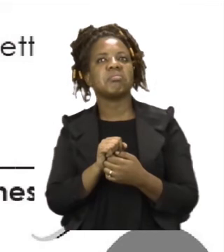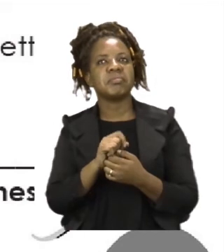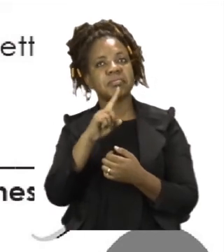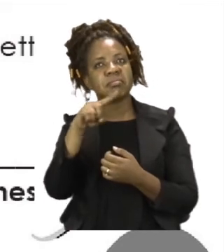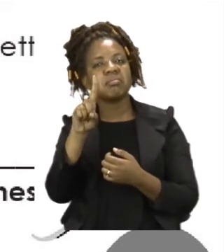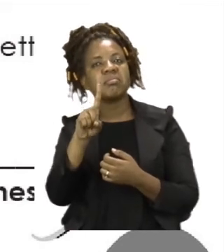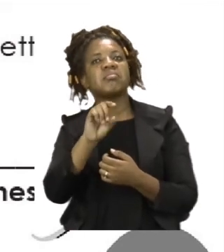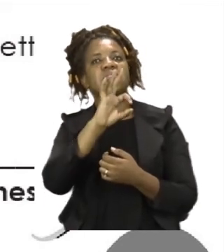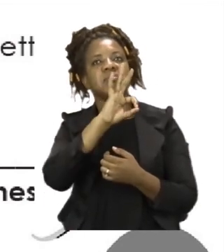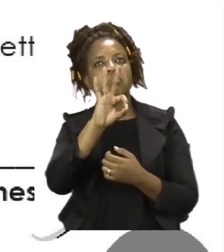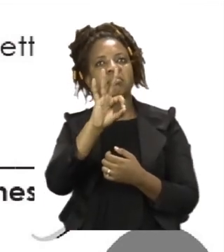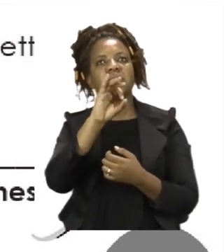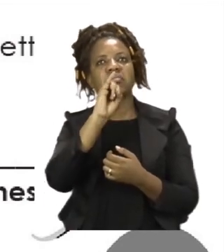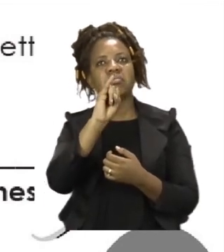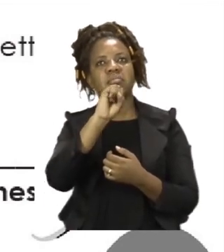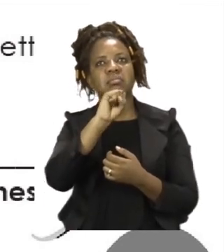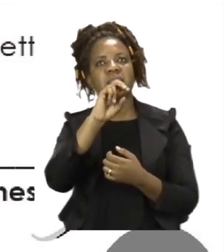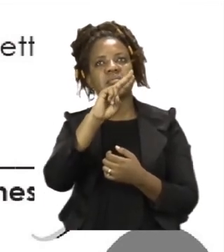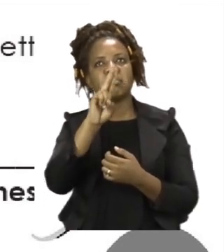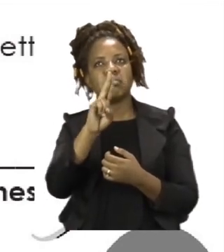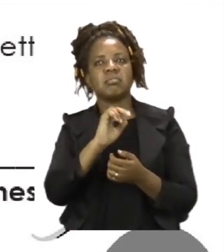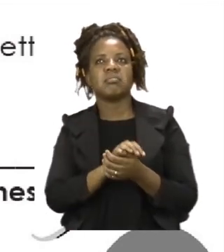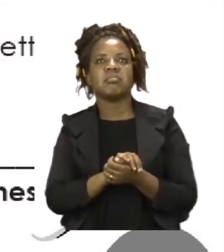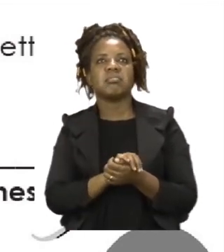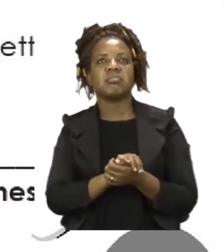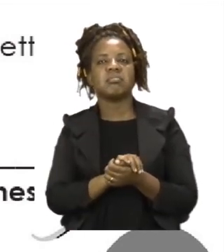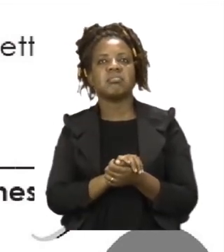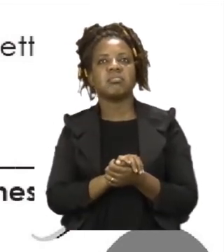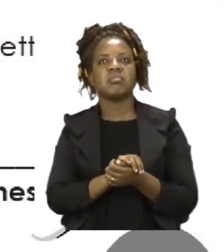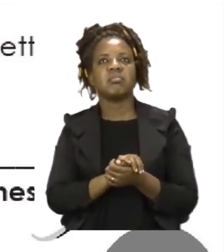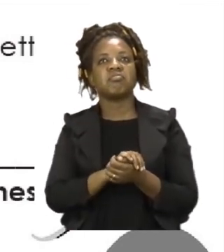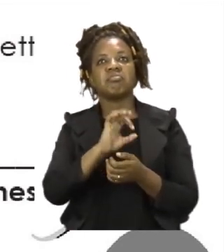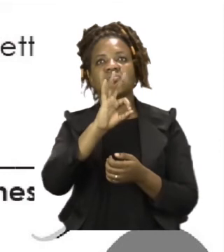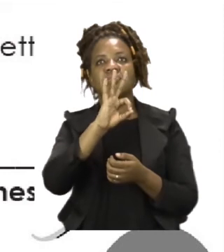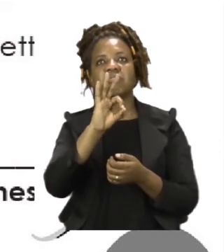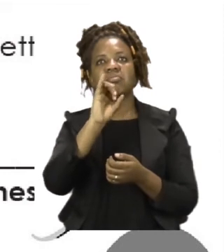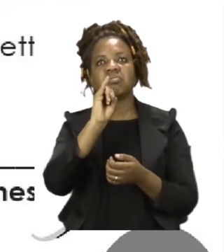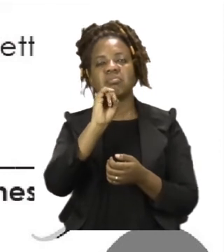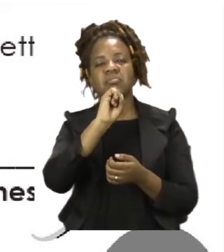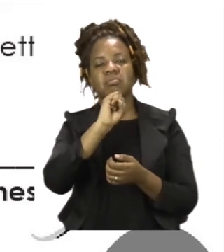That is because if there's more than one fish, the word we have